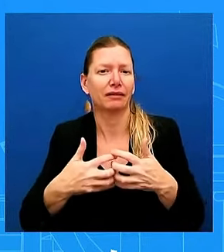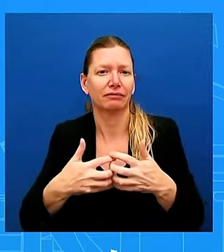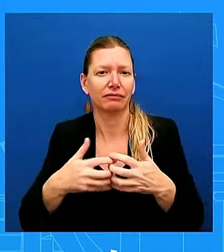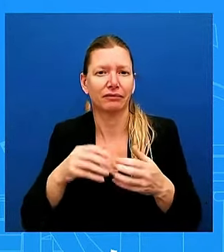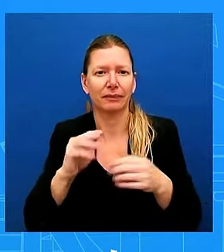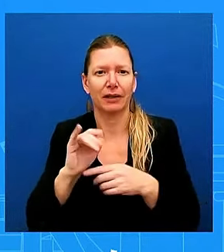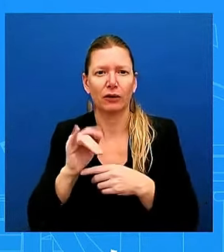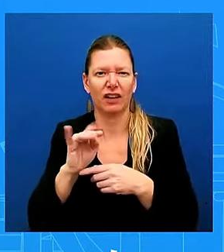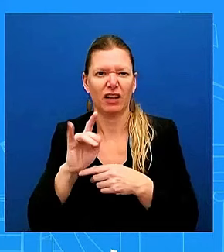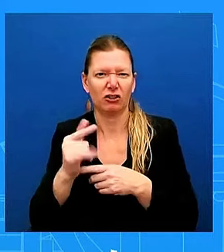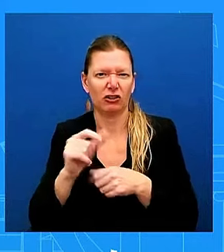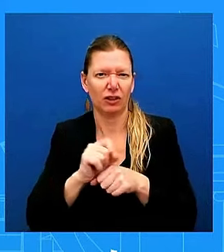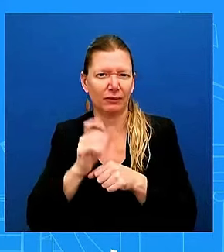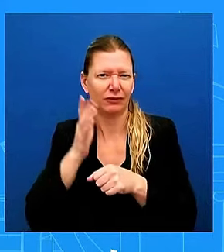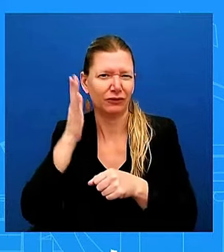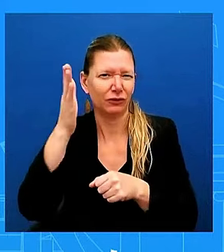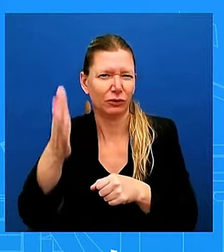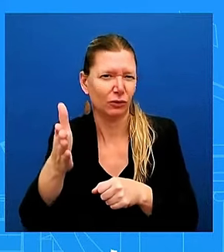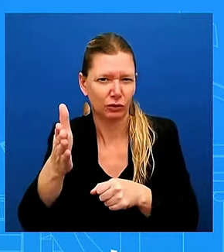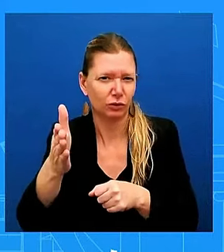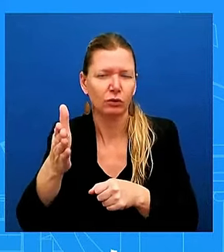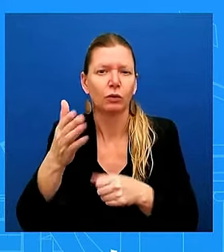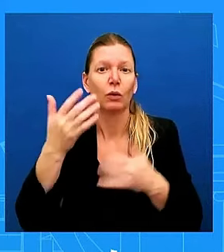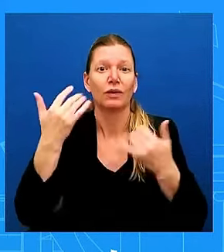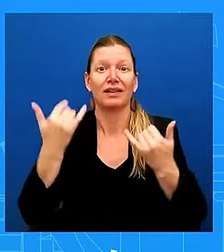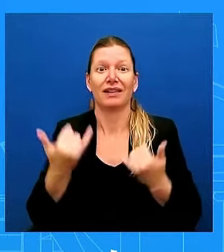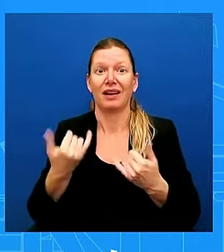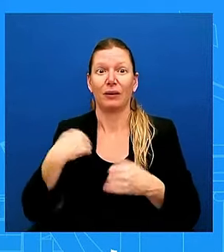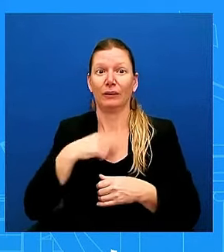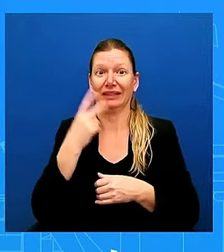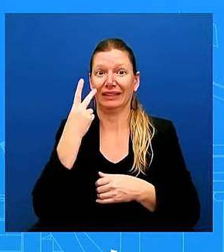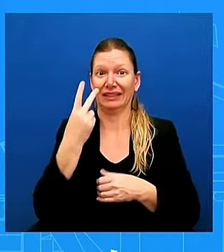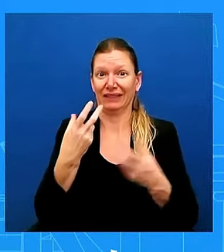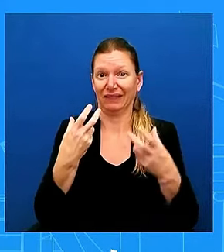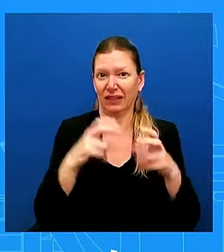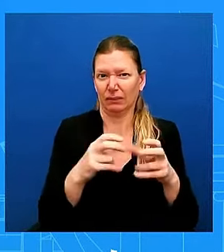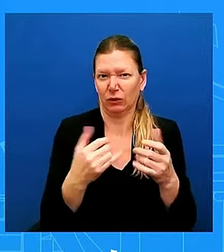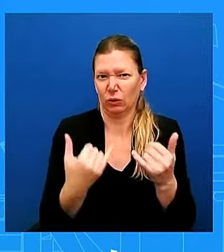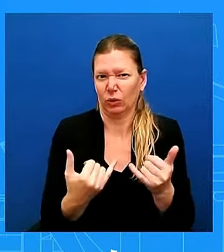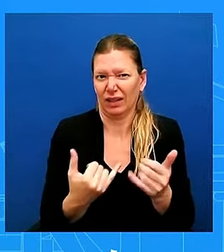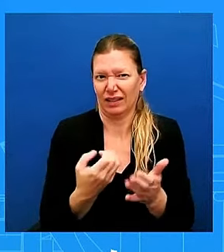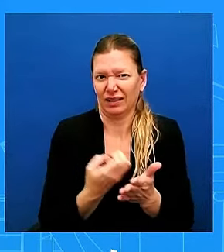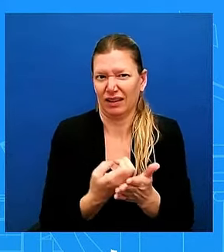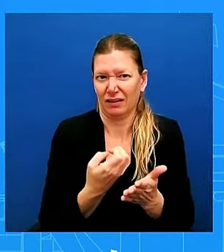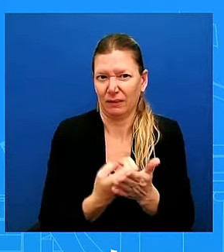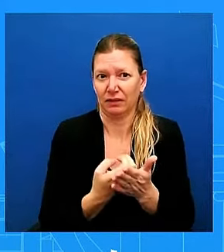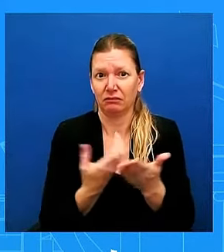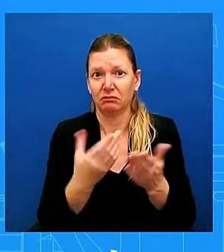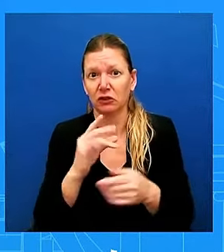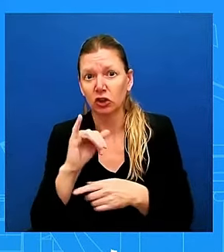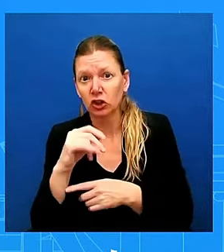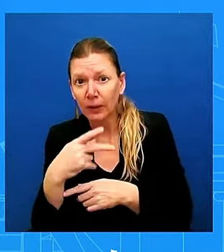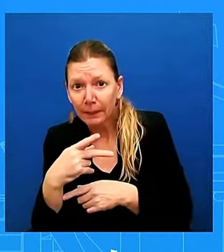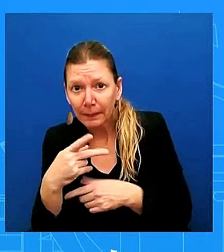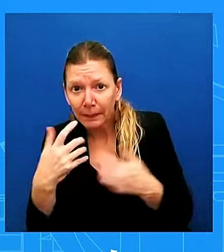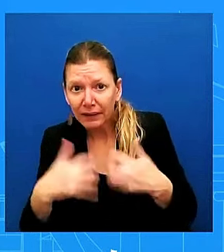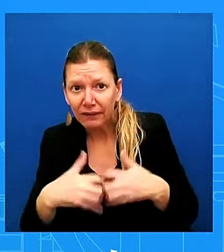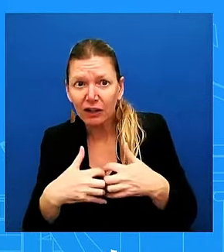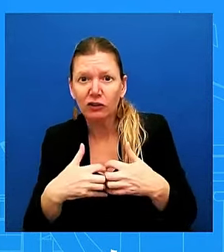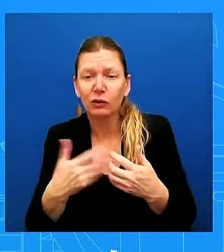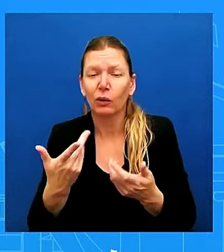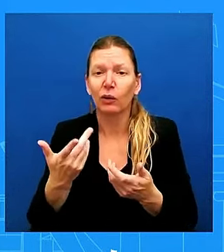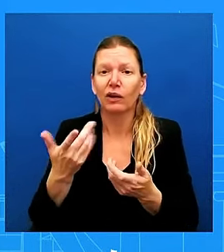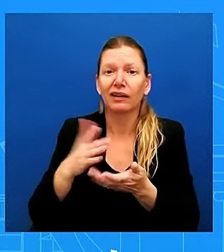manufacturing or clean energy, that's going to result in tomorrow's manufacturing jobs. Go ahead, Ned. Thank you for your question.